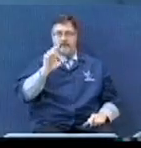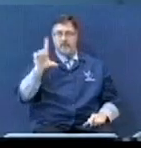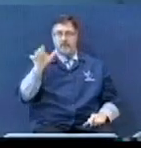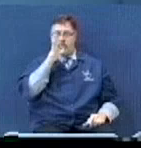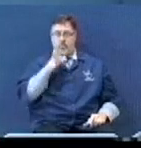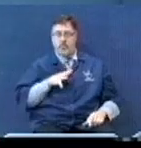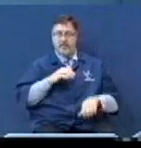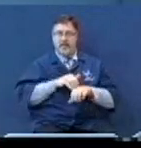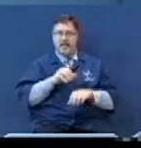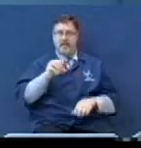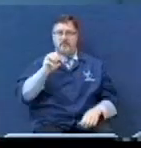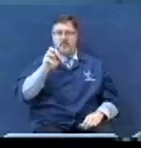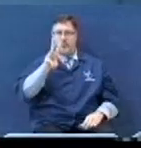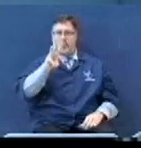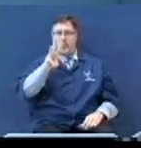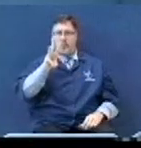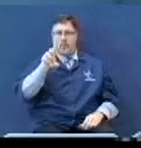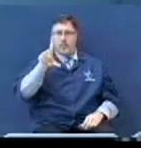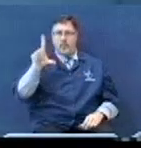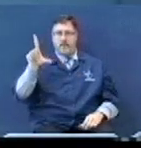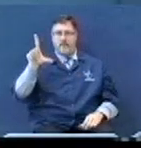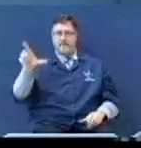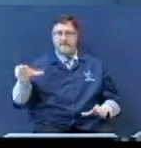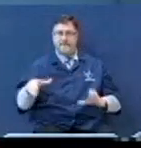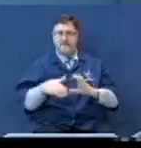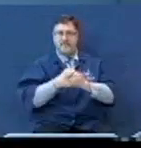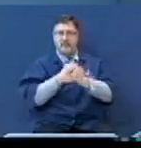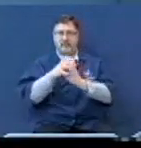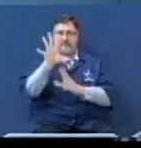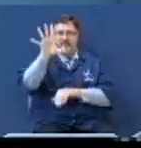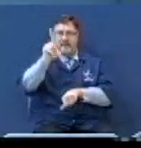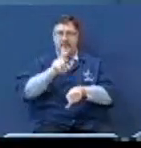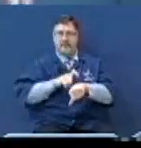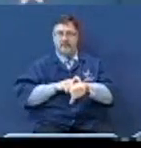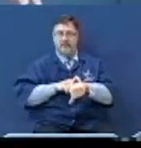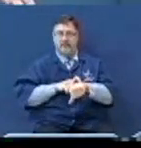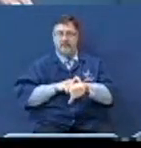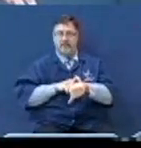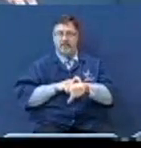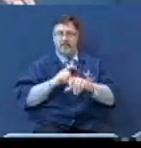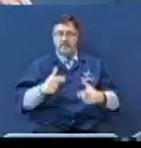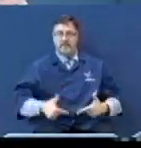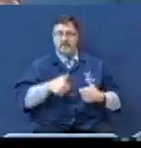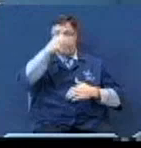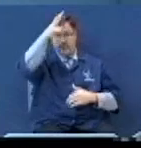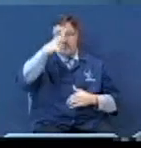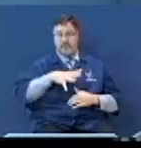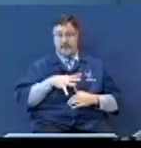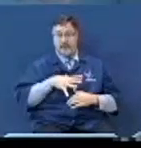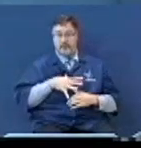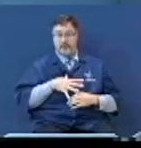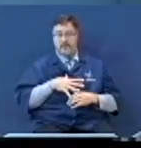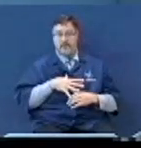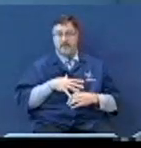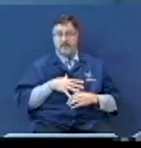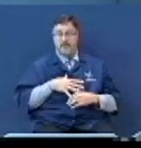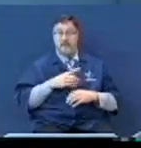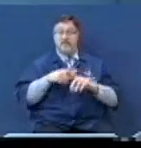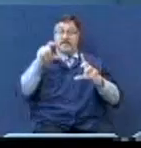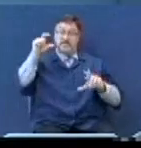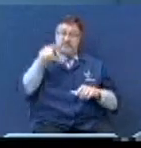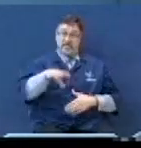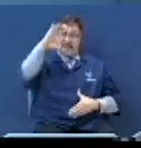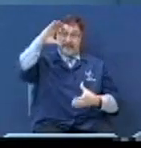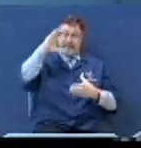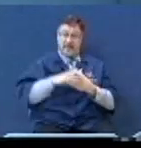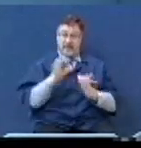woman at the well had been married five times and was shacking up yet she believed